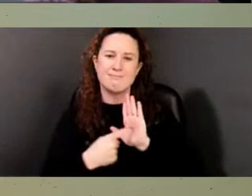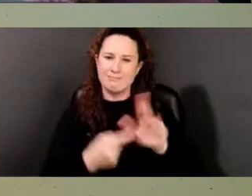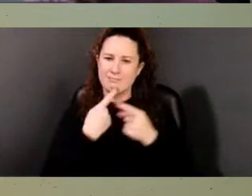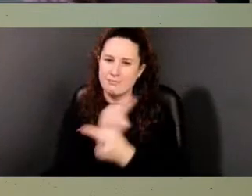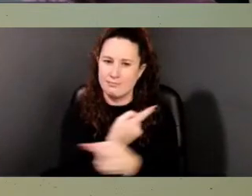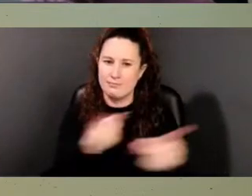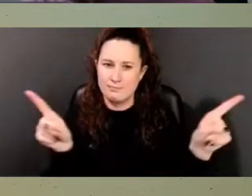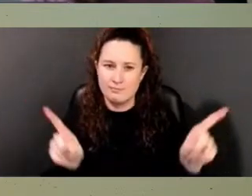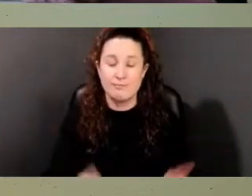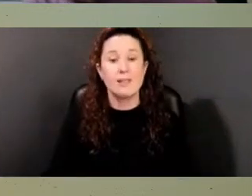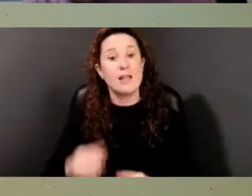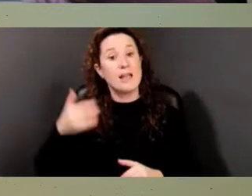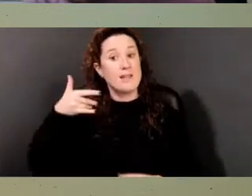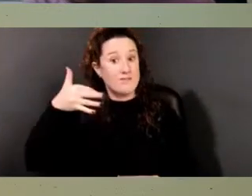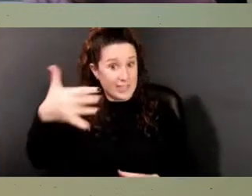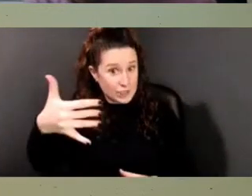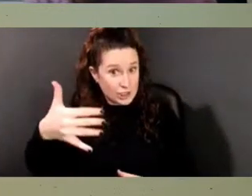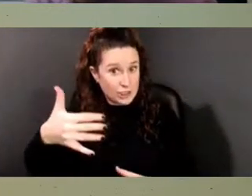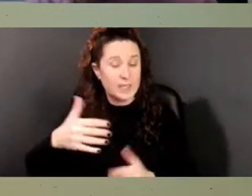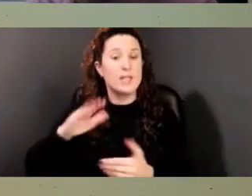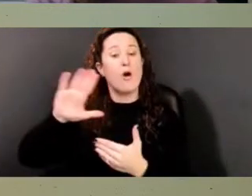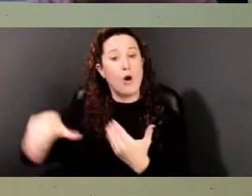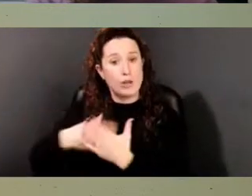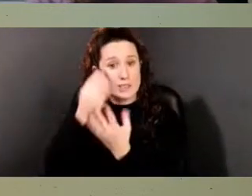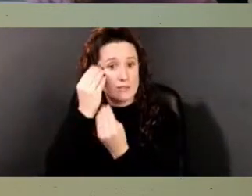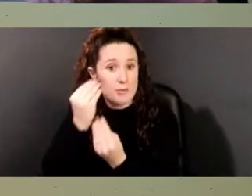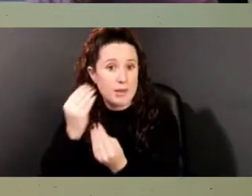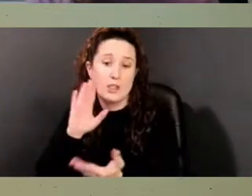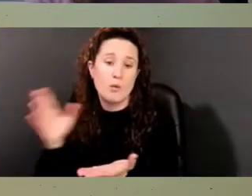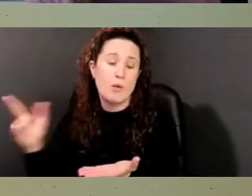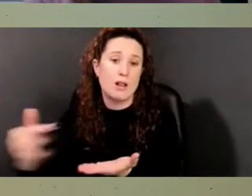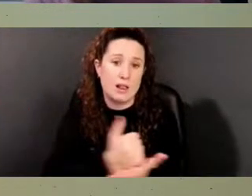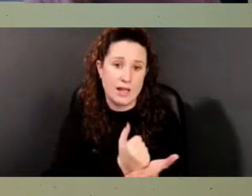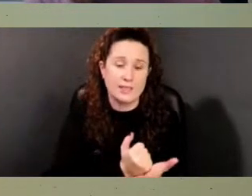listing of all documented information about named individuals.